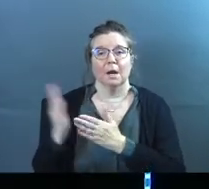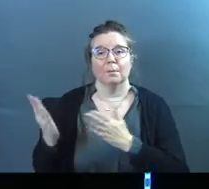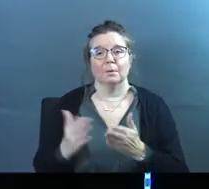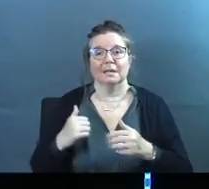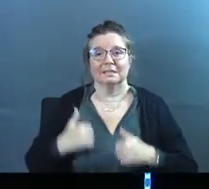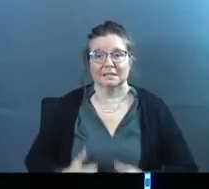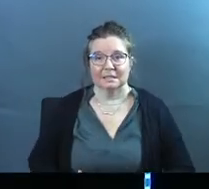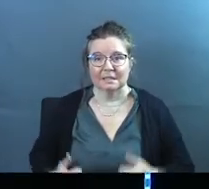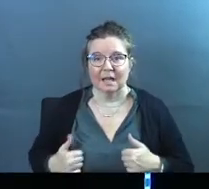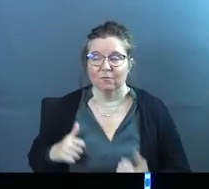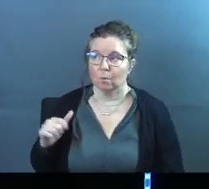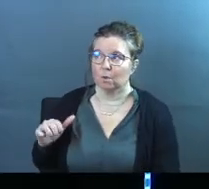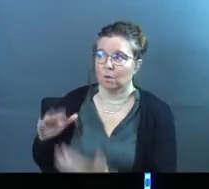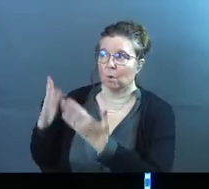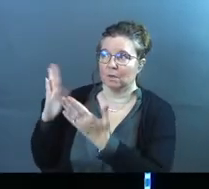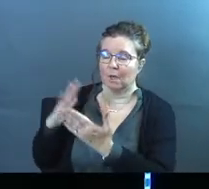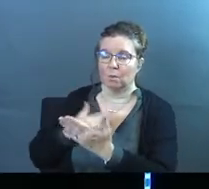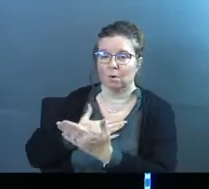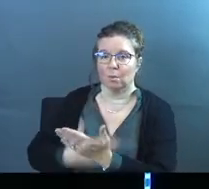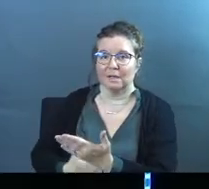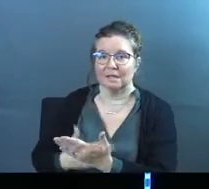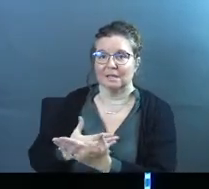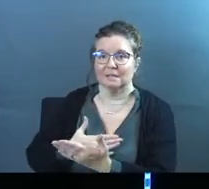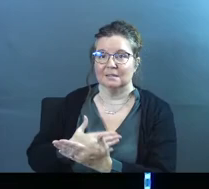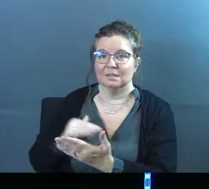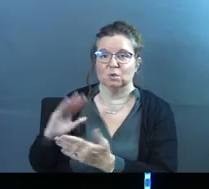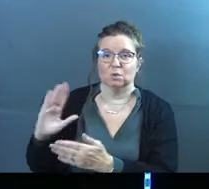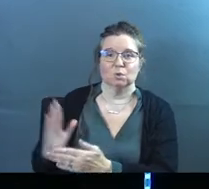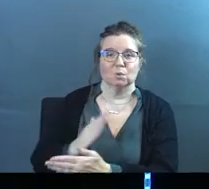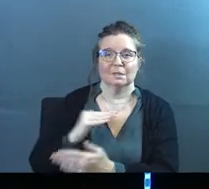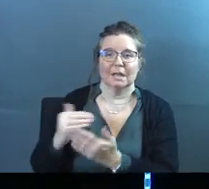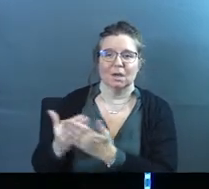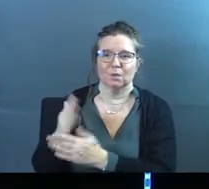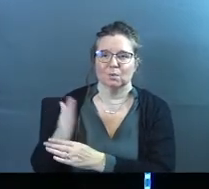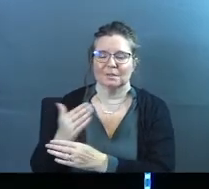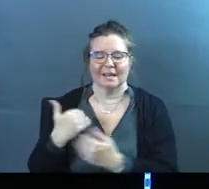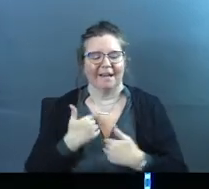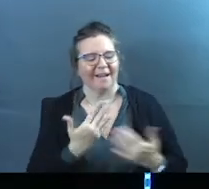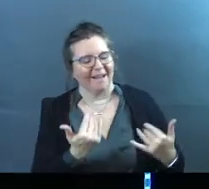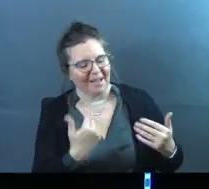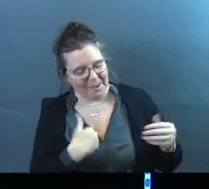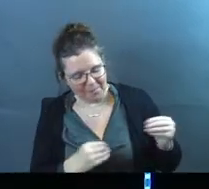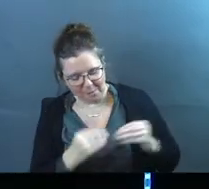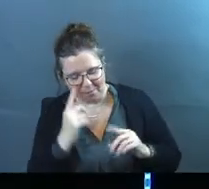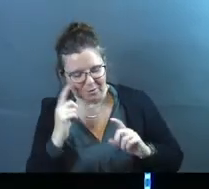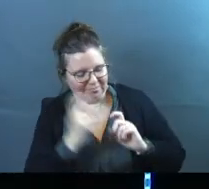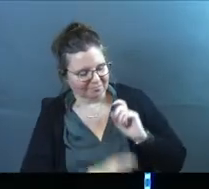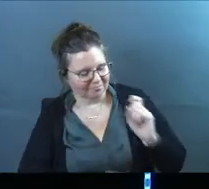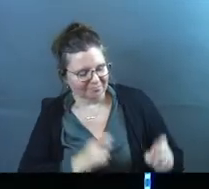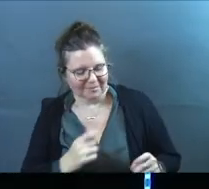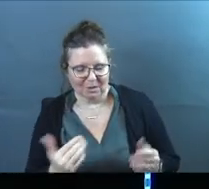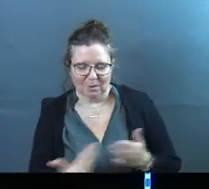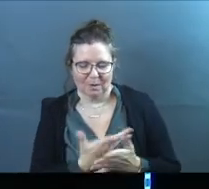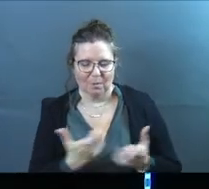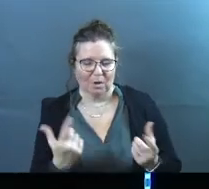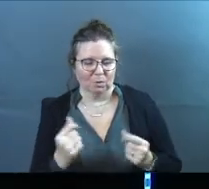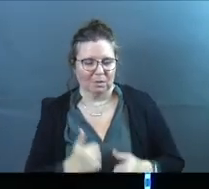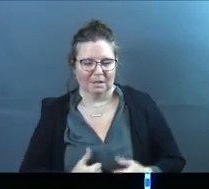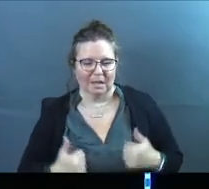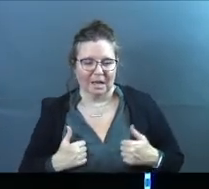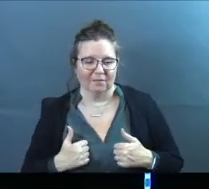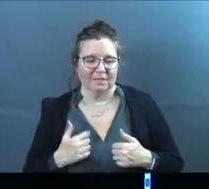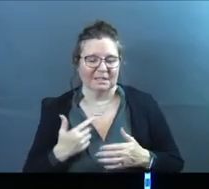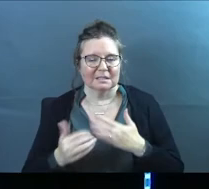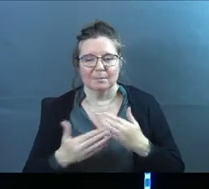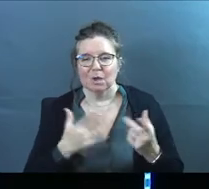brings life. When we go to God and we're willing to sing a new song, he's like, oh, I've got more for you. I've got new things I want to do in your life.